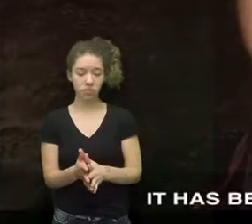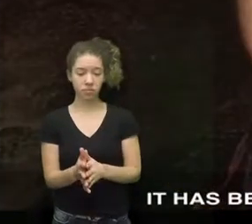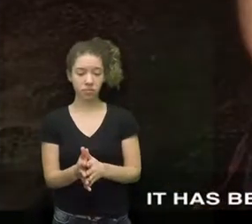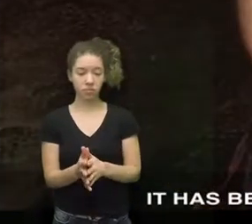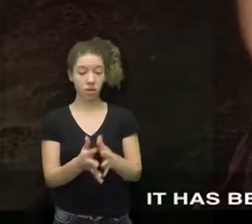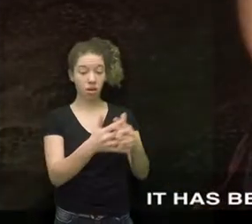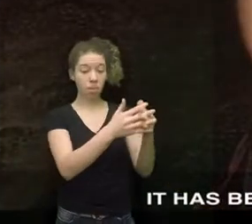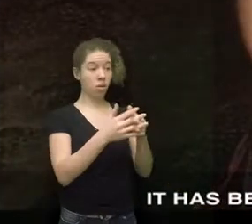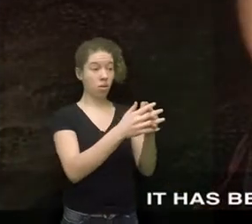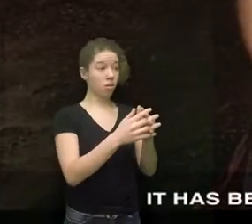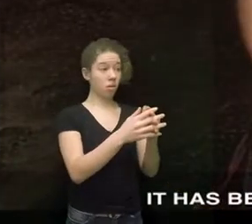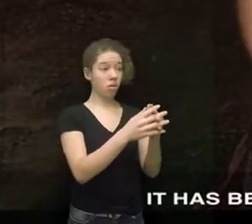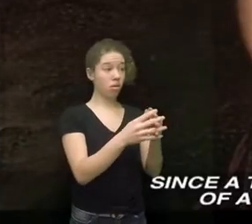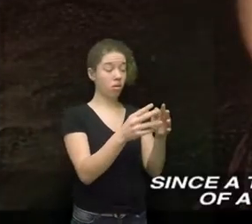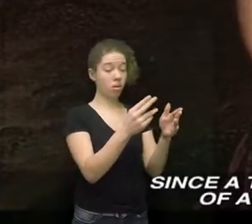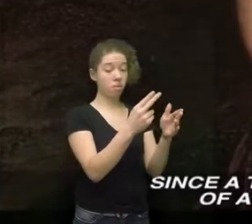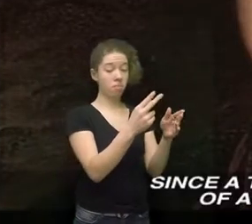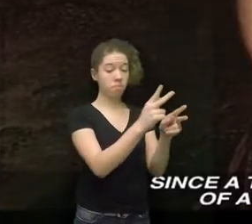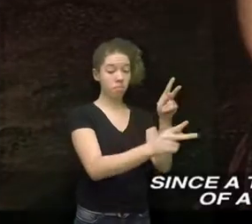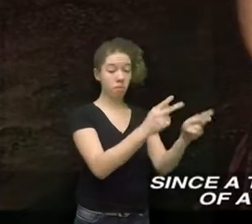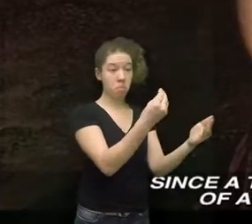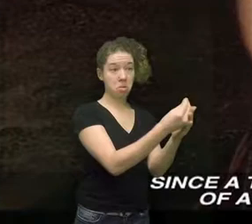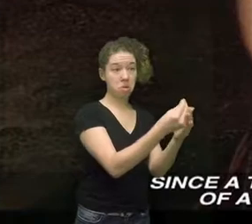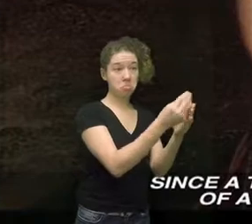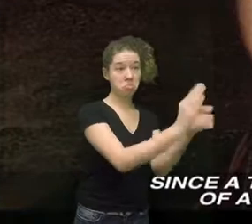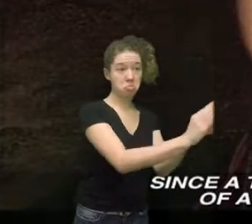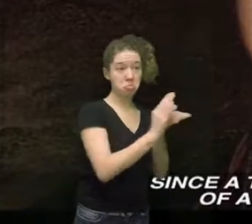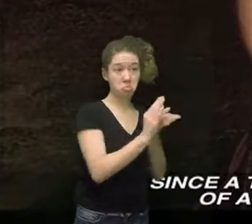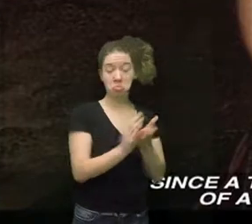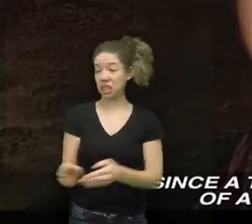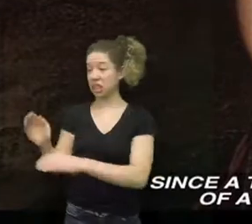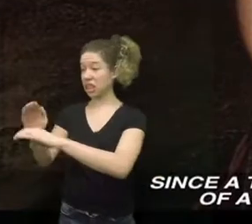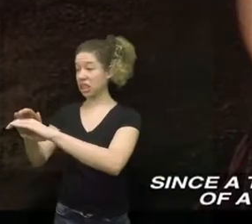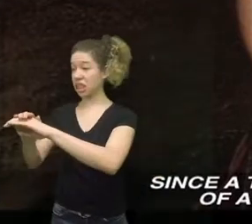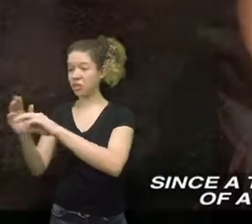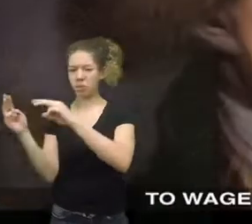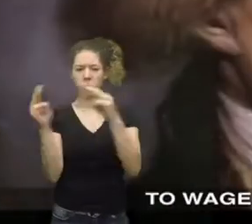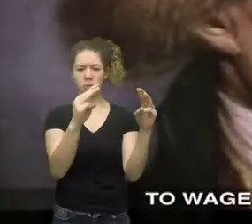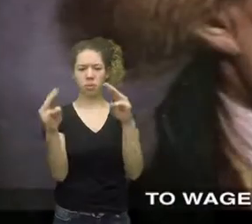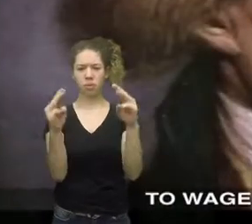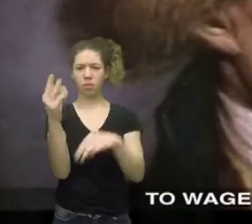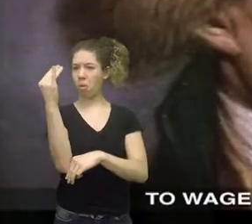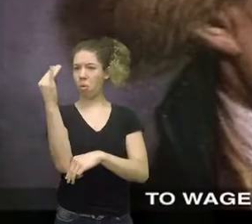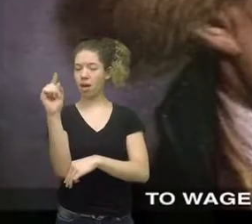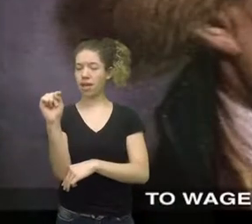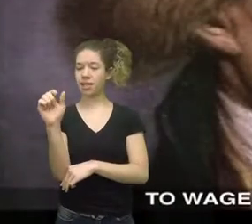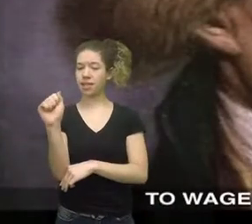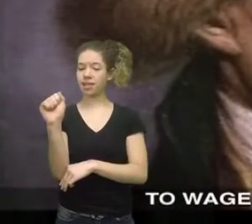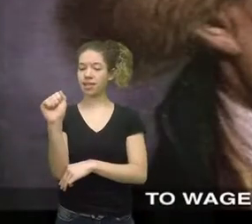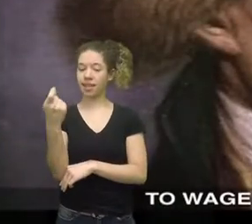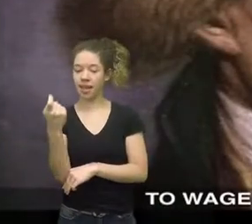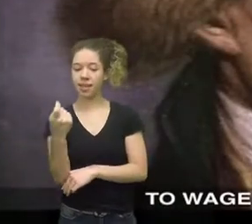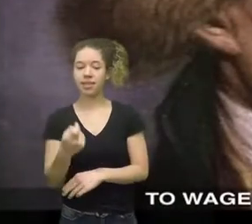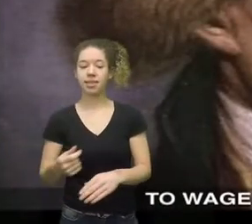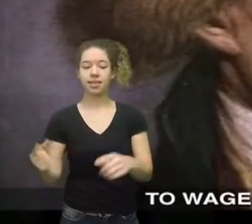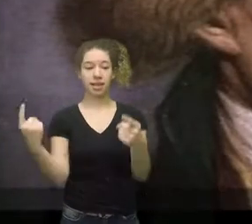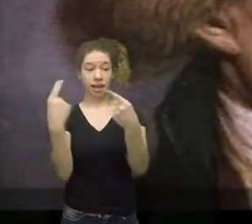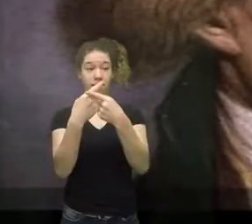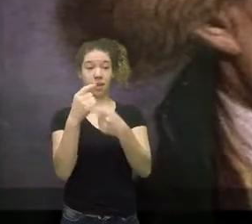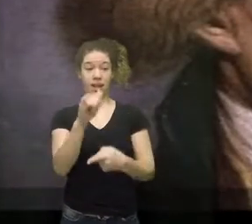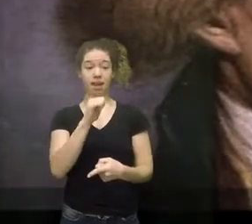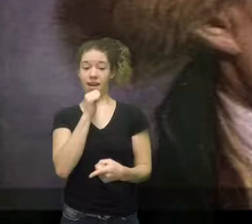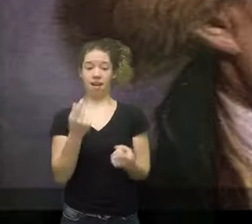It has been more than 25 years since a tax dispute led a group of American patricians to wage a war with the British.